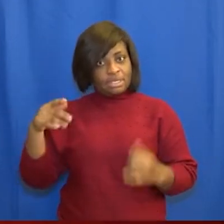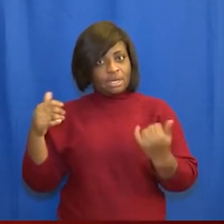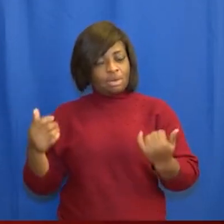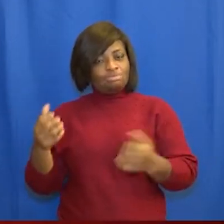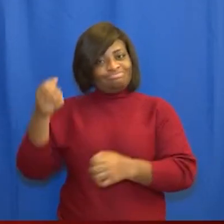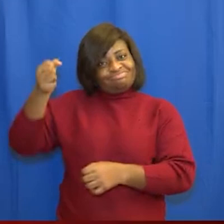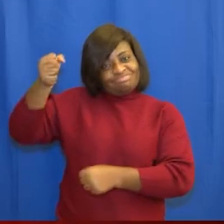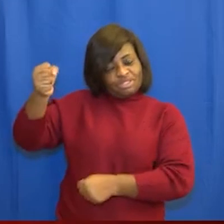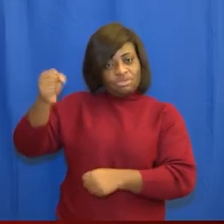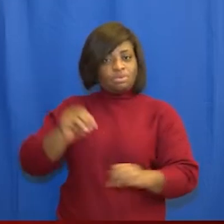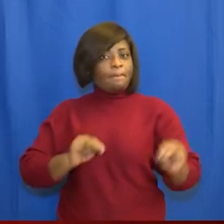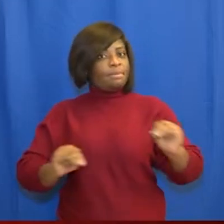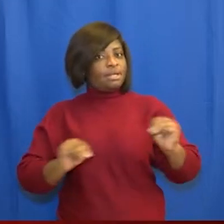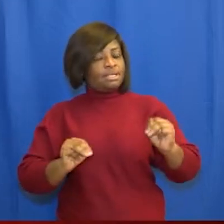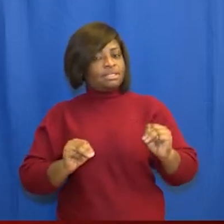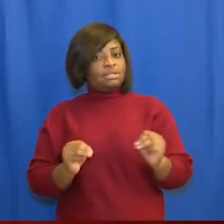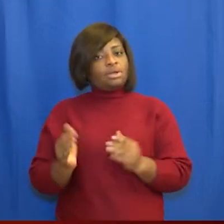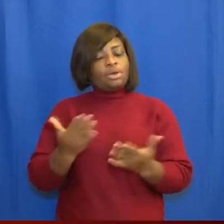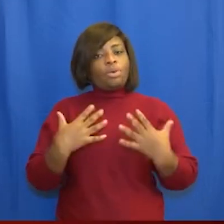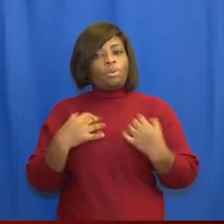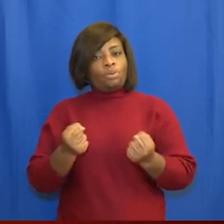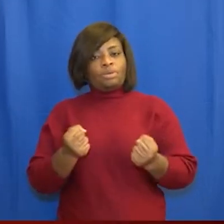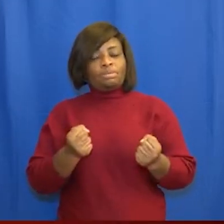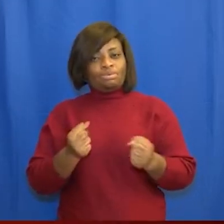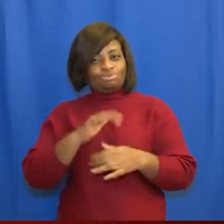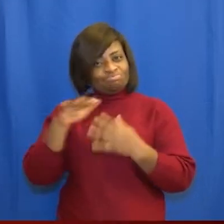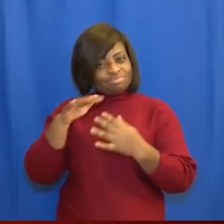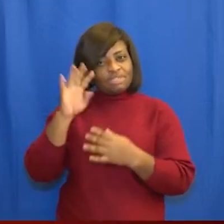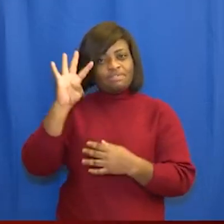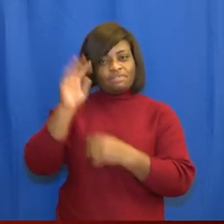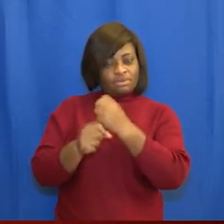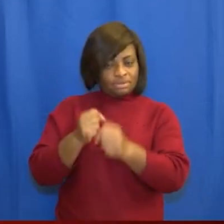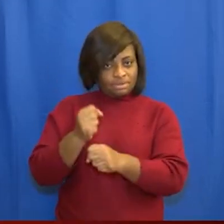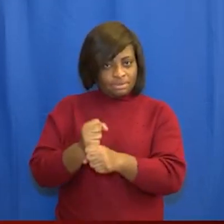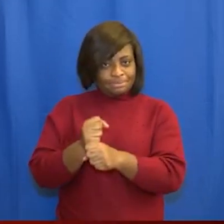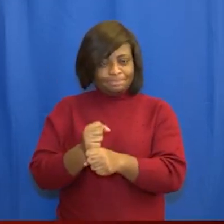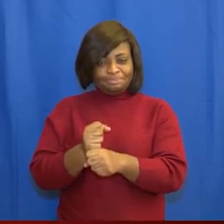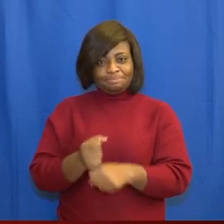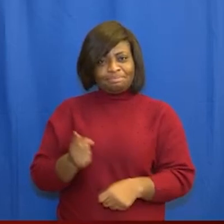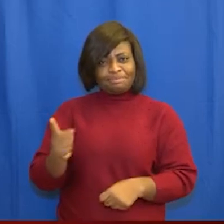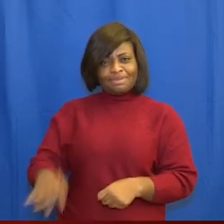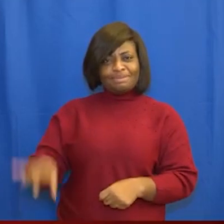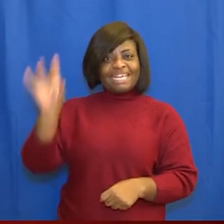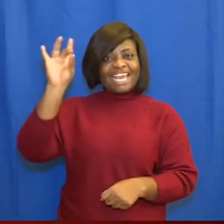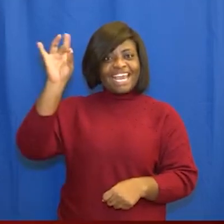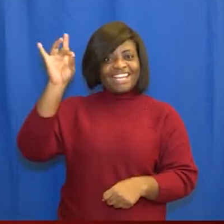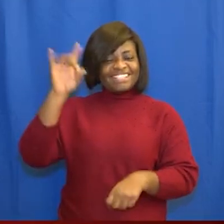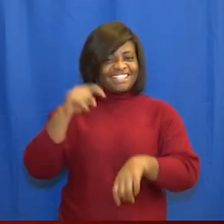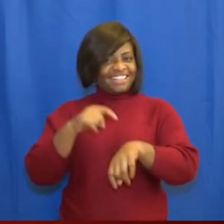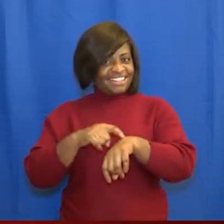entrust with managing our affairs for the next four years this will be the eighth time